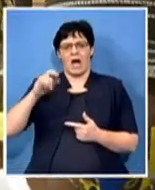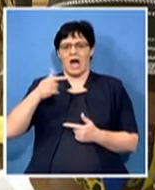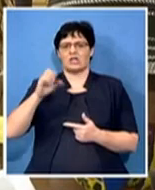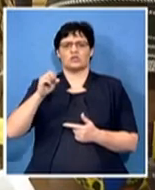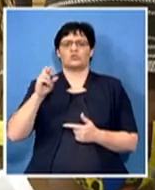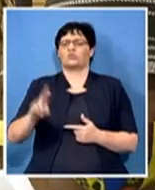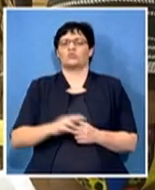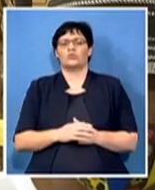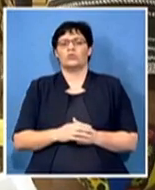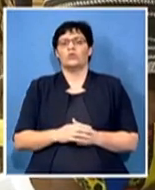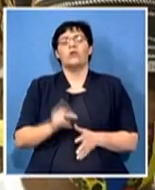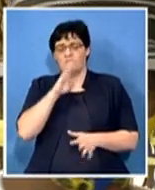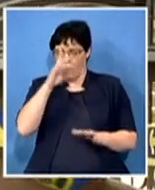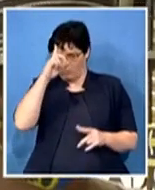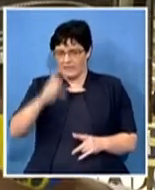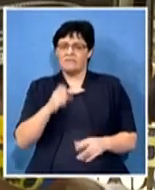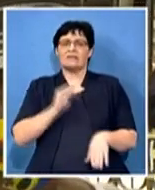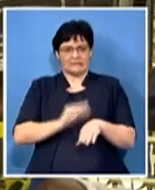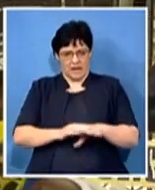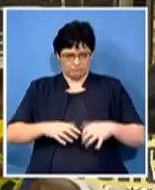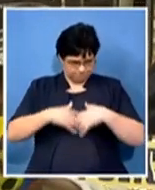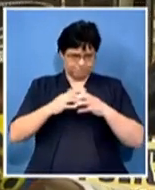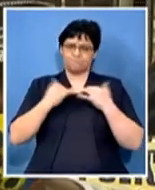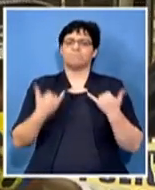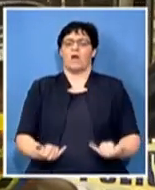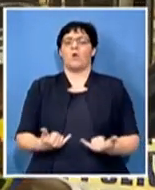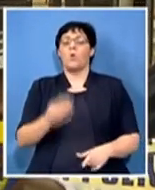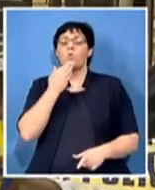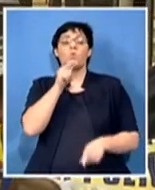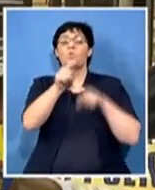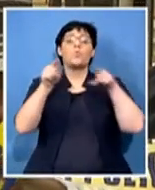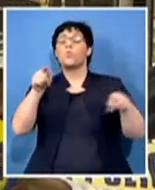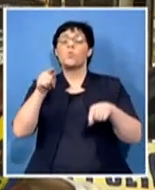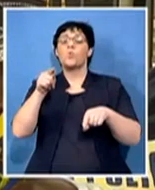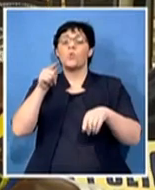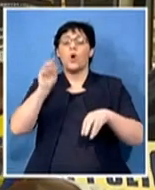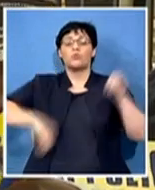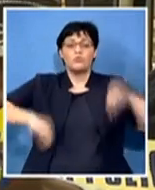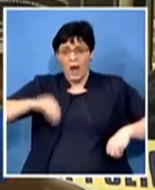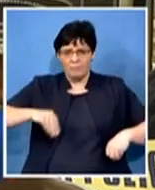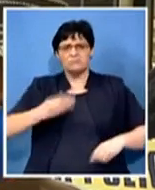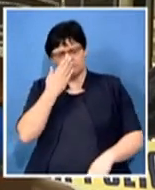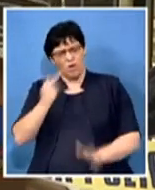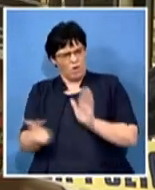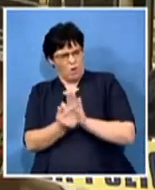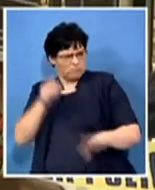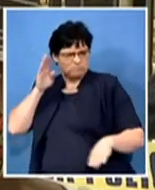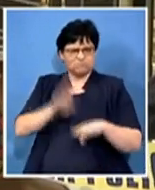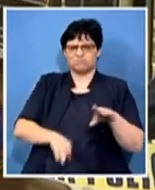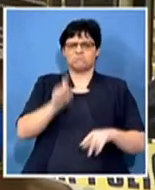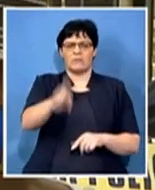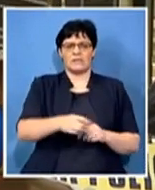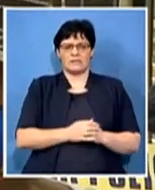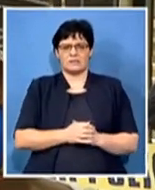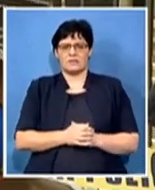for those who are corrupt to face the might of the law. We say the time has come for the corruptees and the corruptors to be arrested.